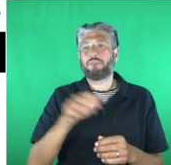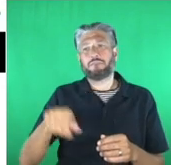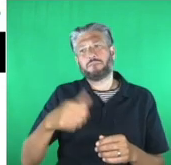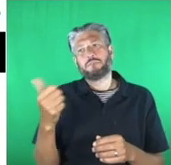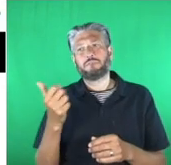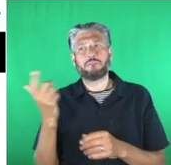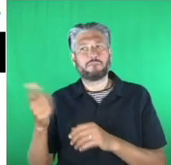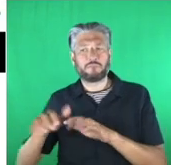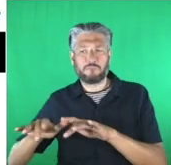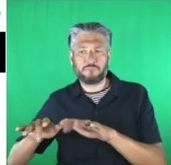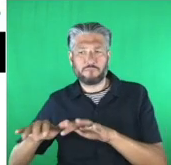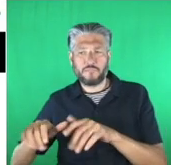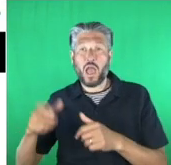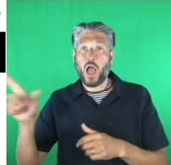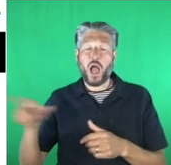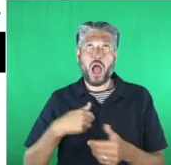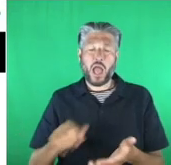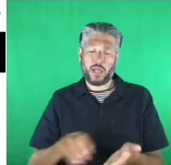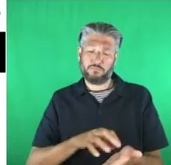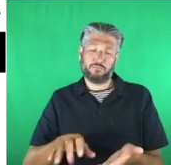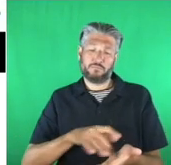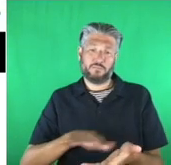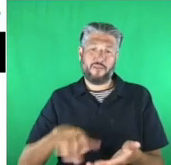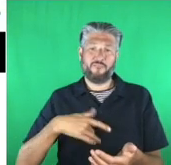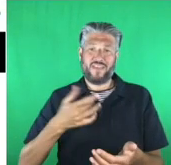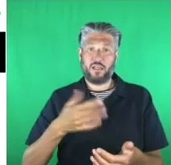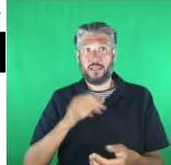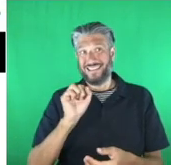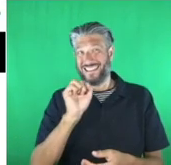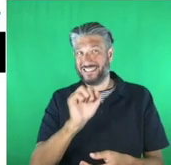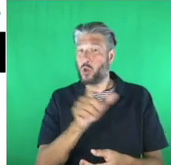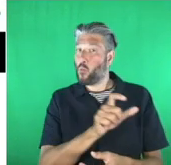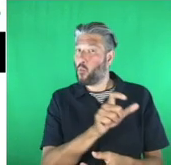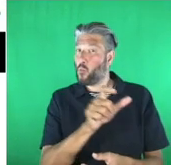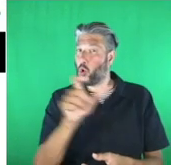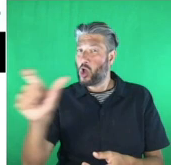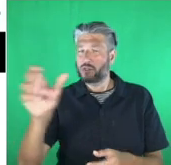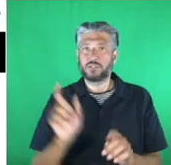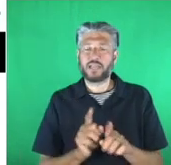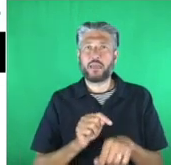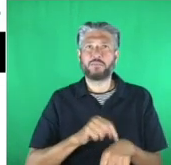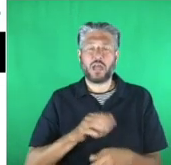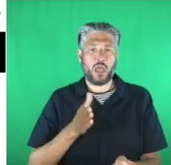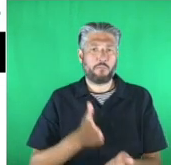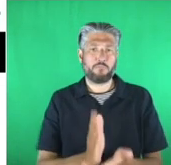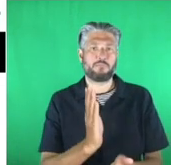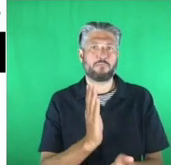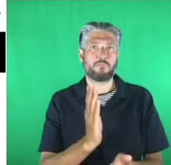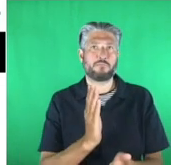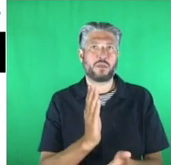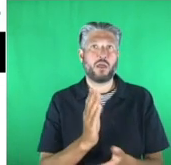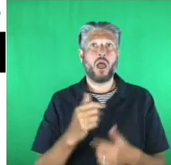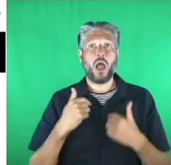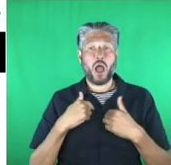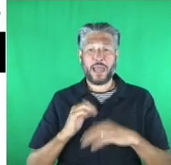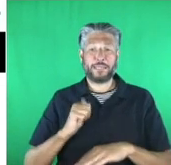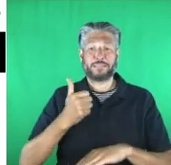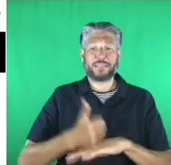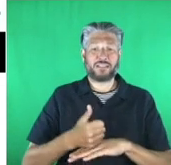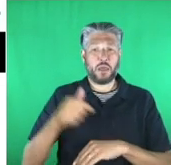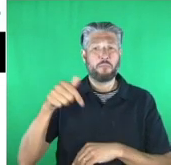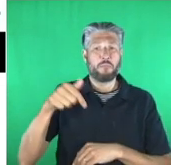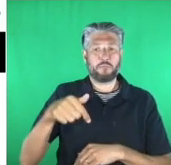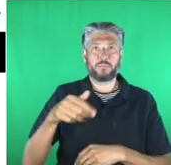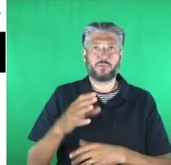Robin's words real time. Harben, is a system I set up to help me gain access to communication